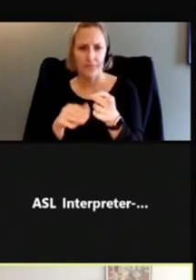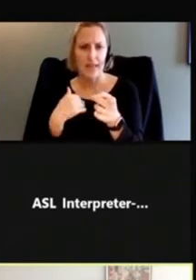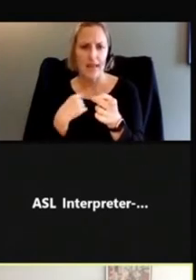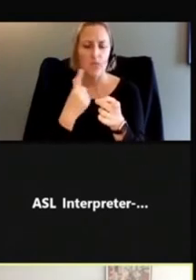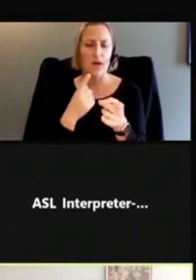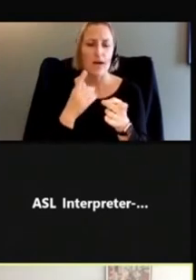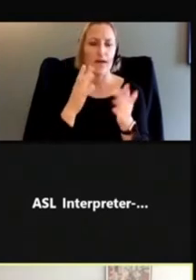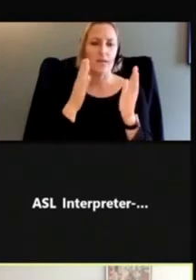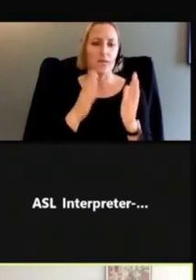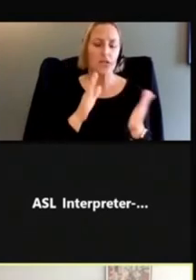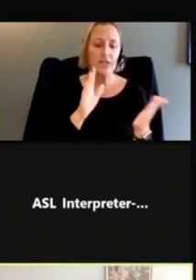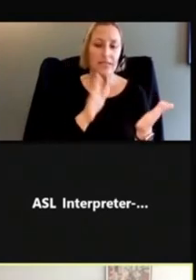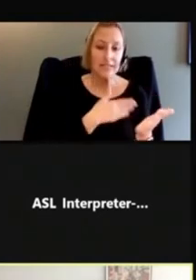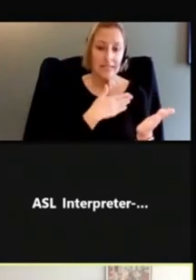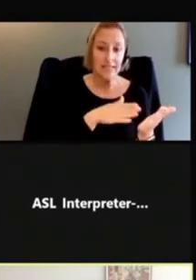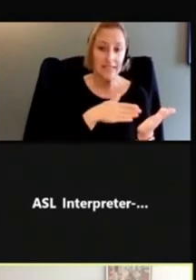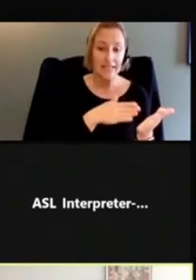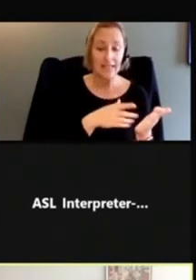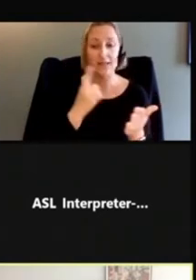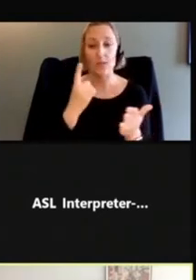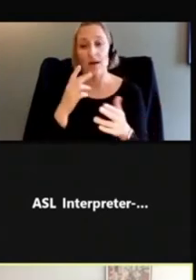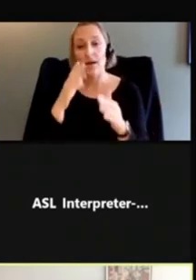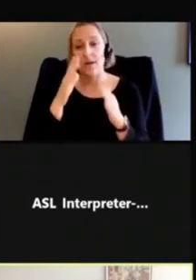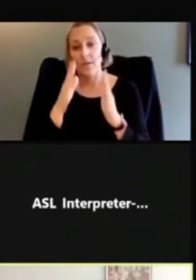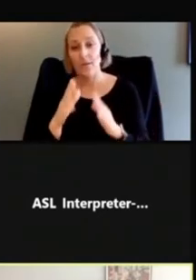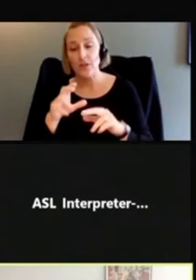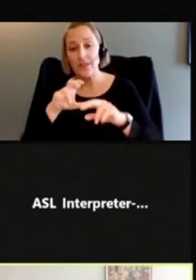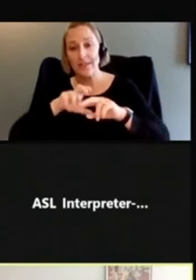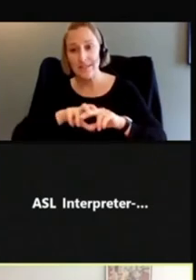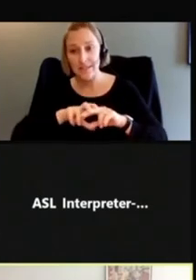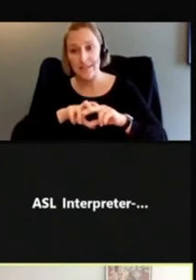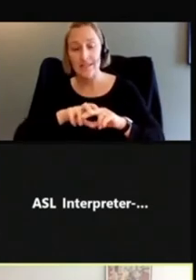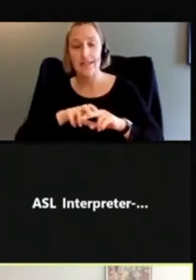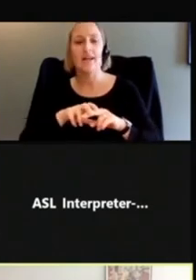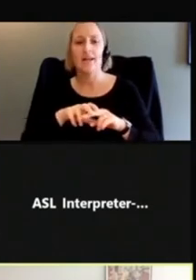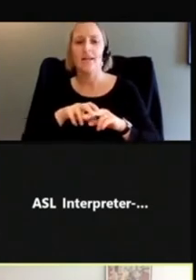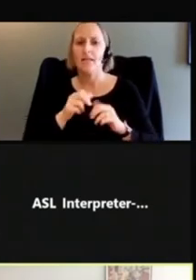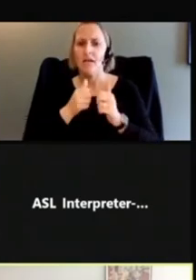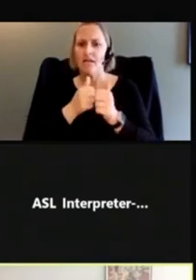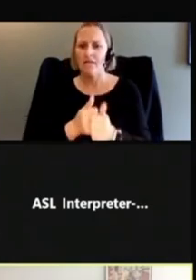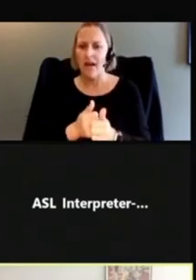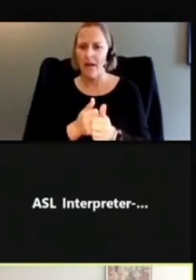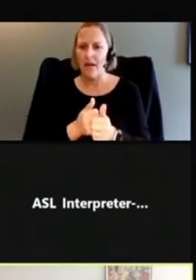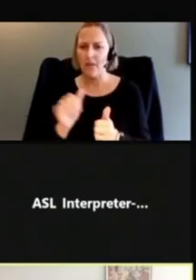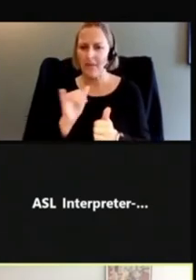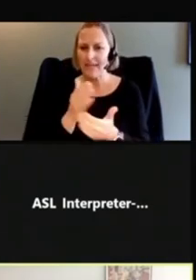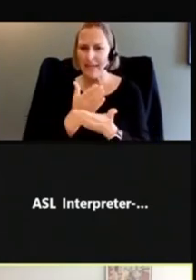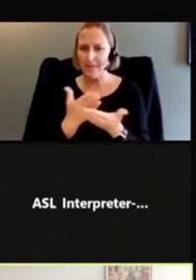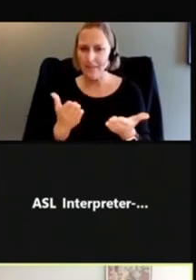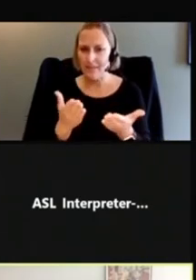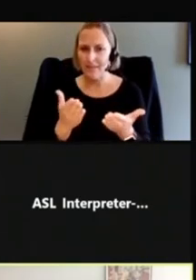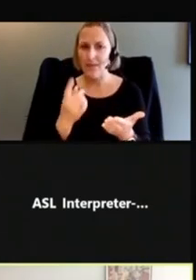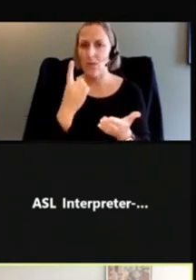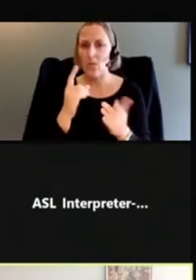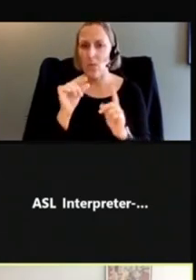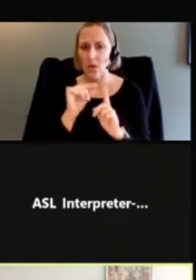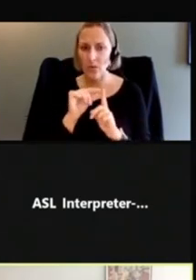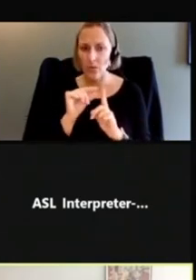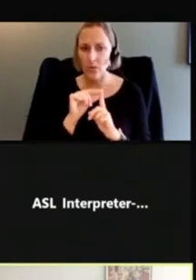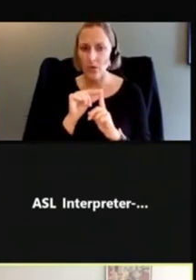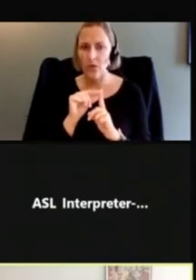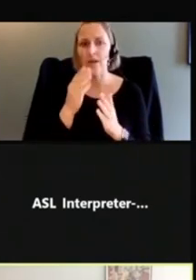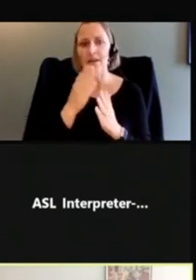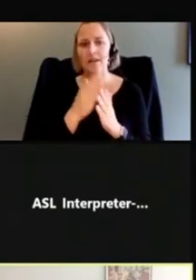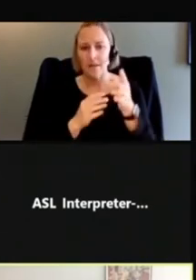person singing and a person sitting, all following sort of that same format of a one word description with these having a little bit more explanation